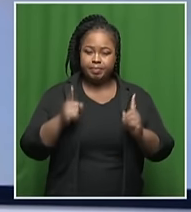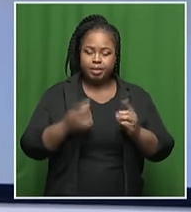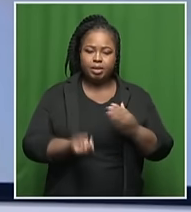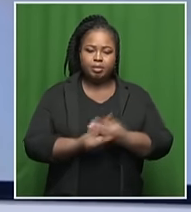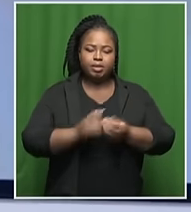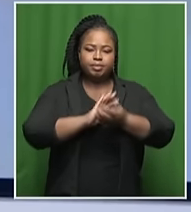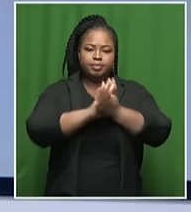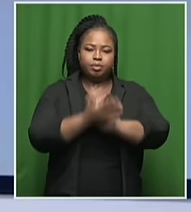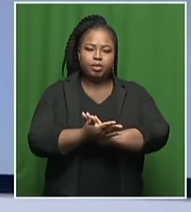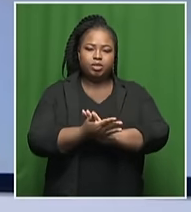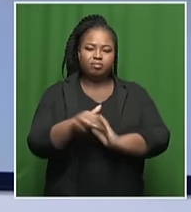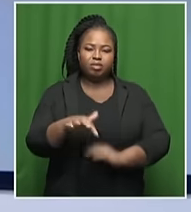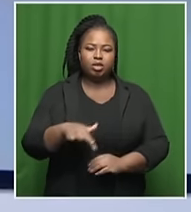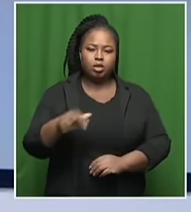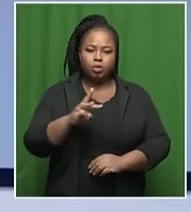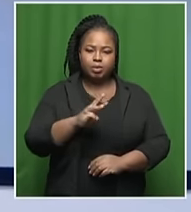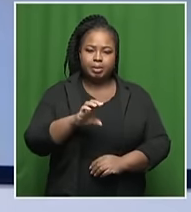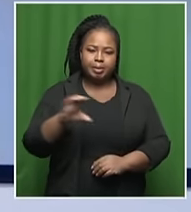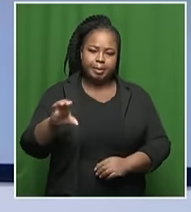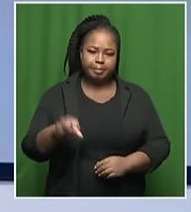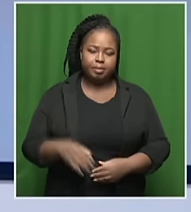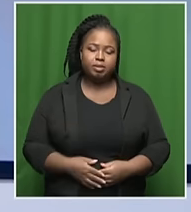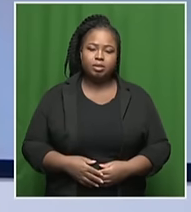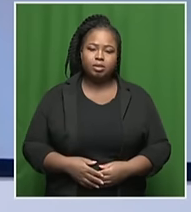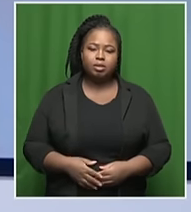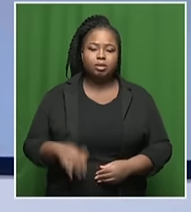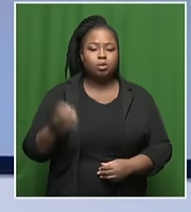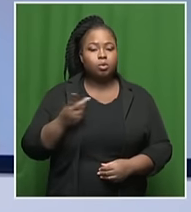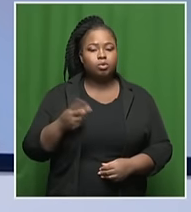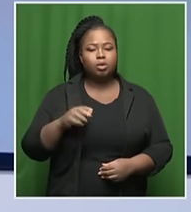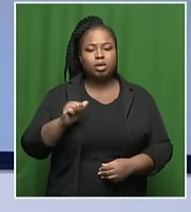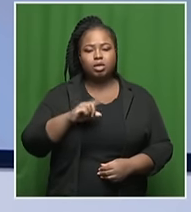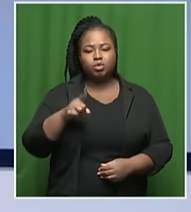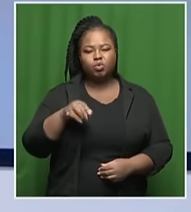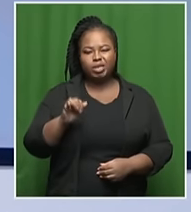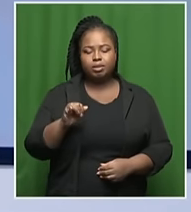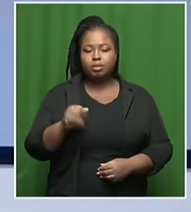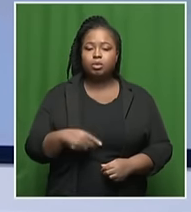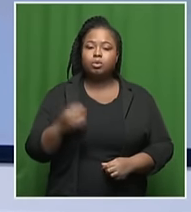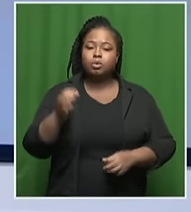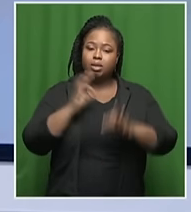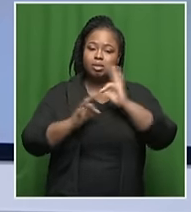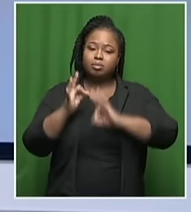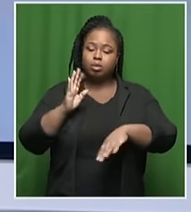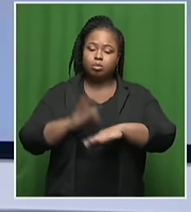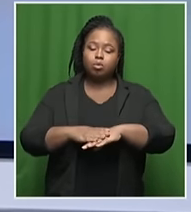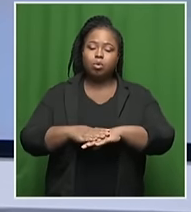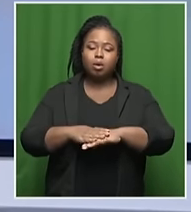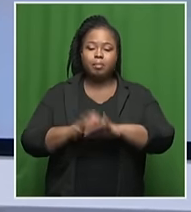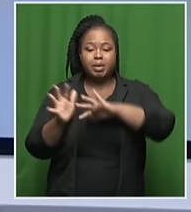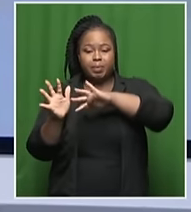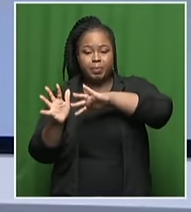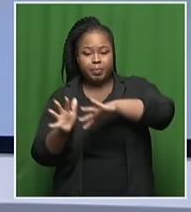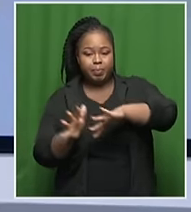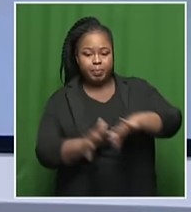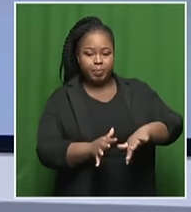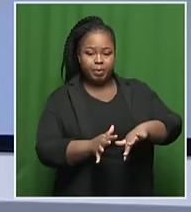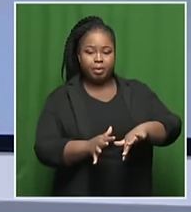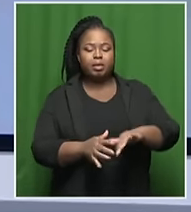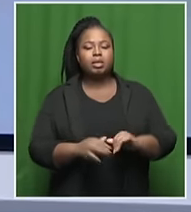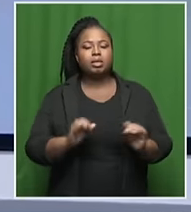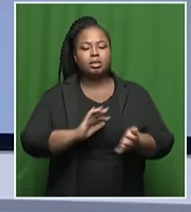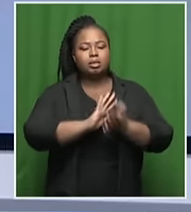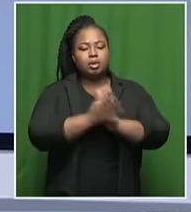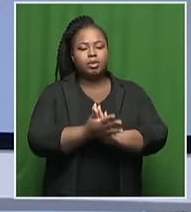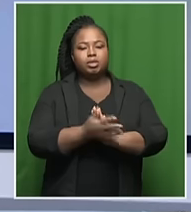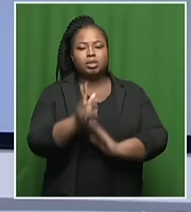caused damage to some parts of the Western Cape. And as we're also telling us about this cut-off low system that caused extreme damage